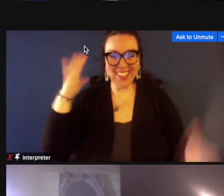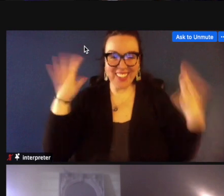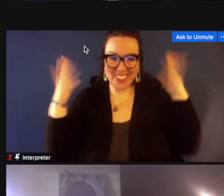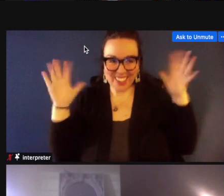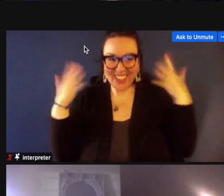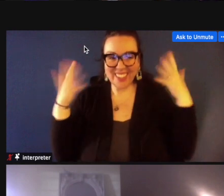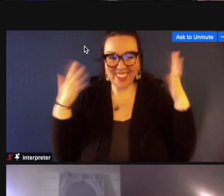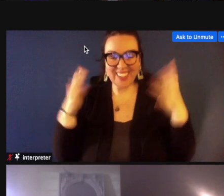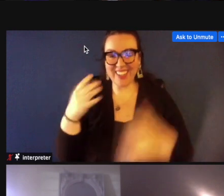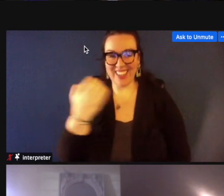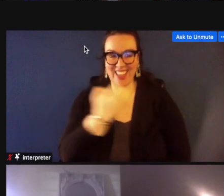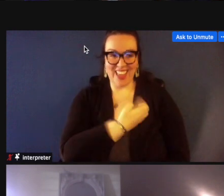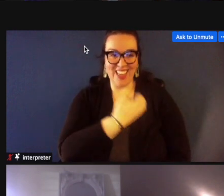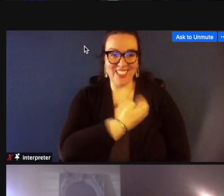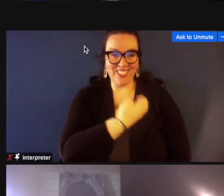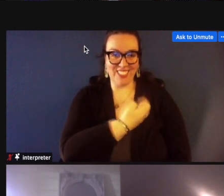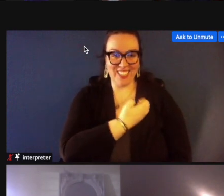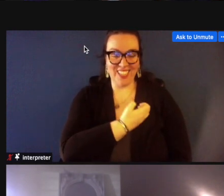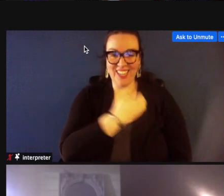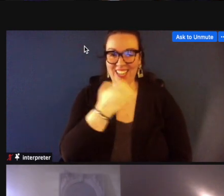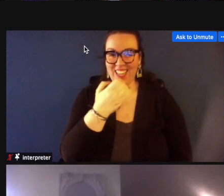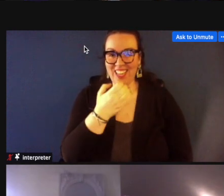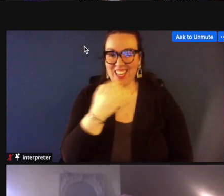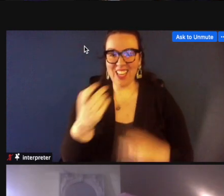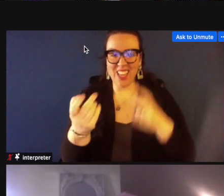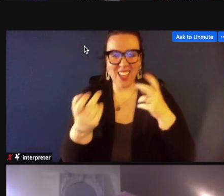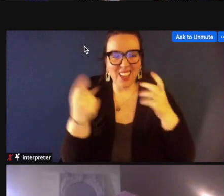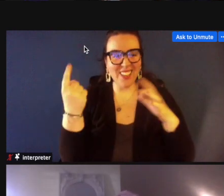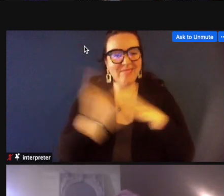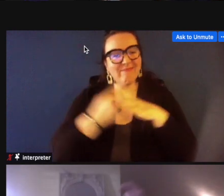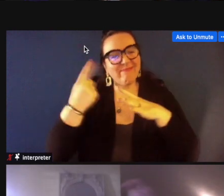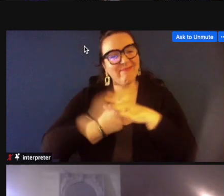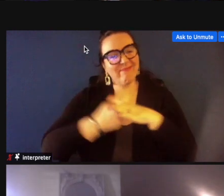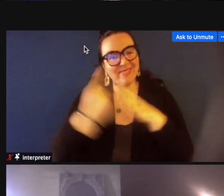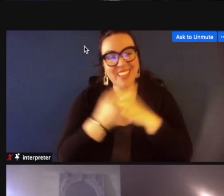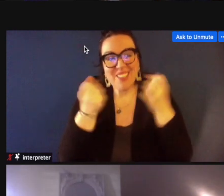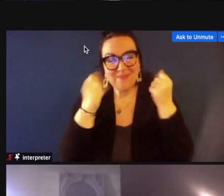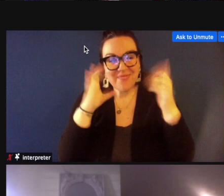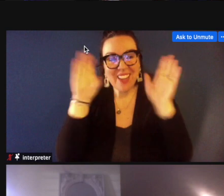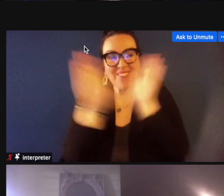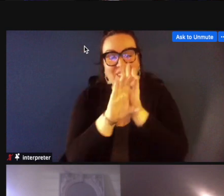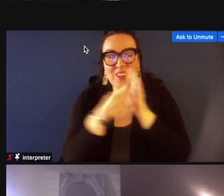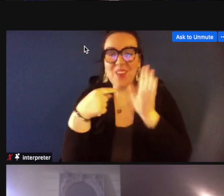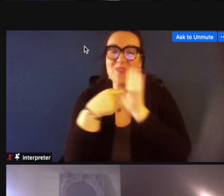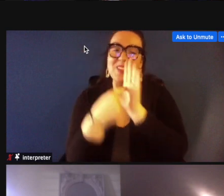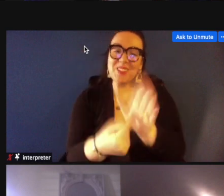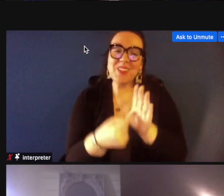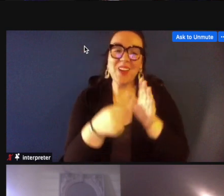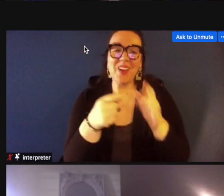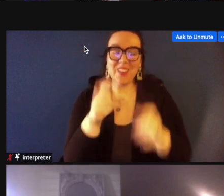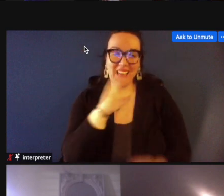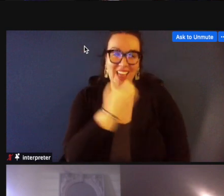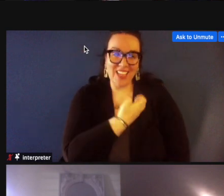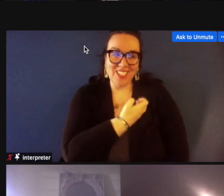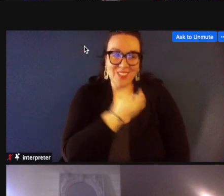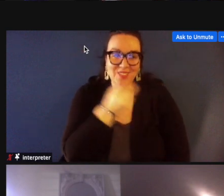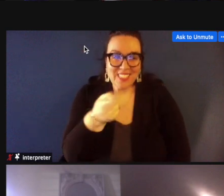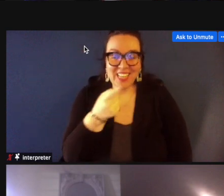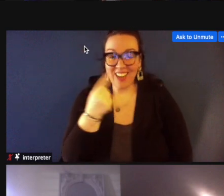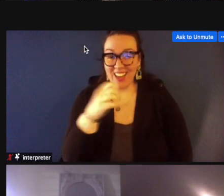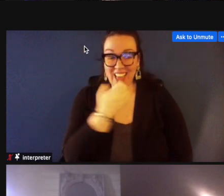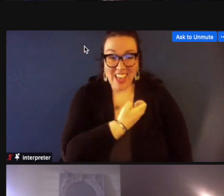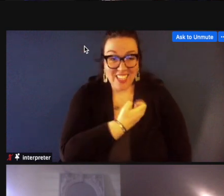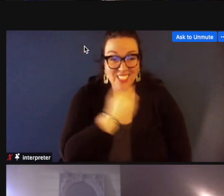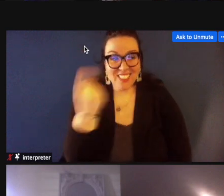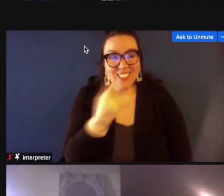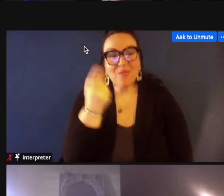elgin uh was was visible in a number of those uh photographs that were part of the slideshow uh he's someone that you would